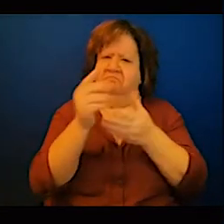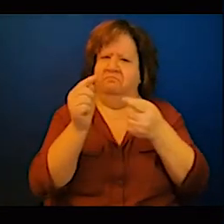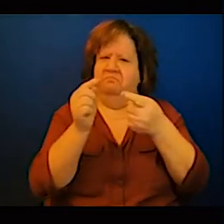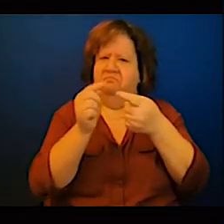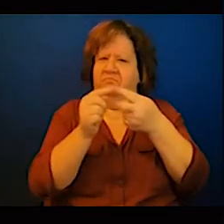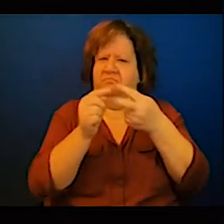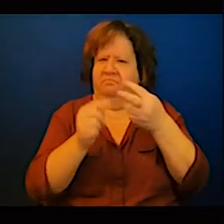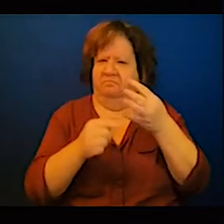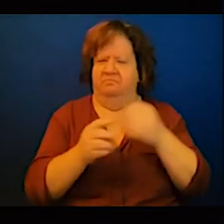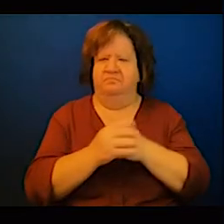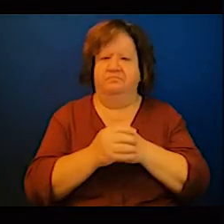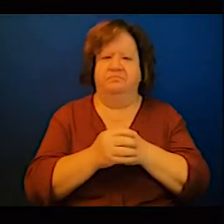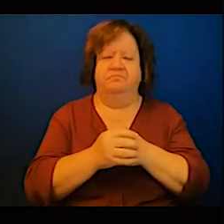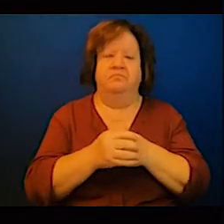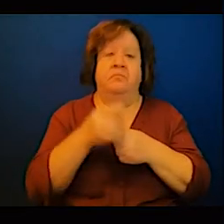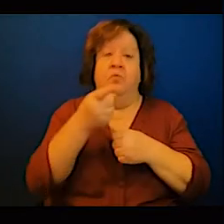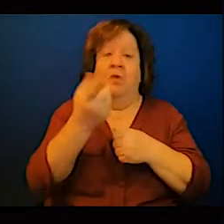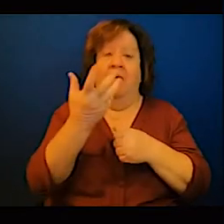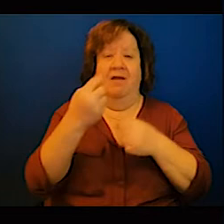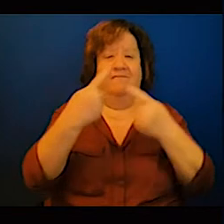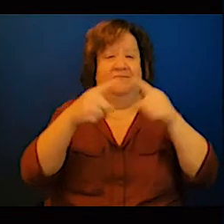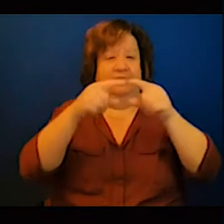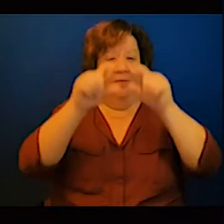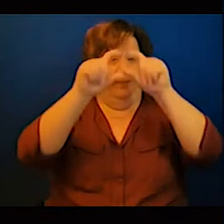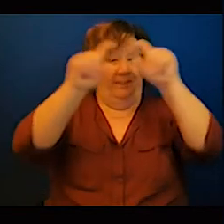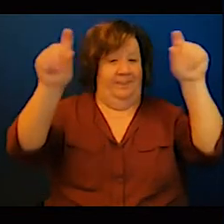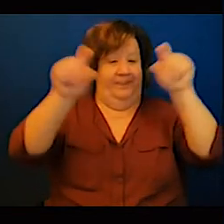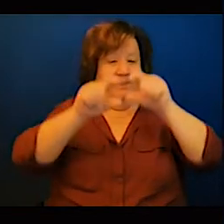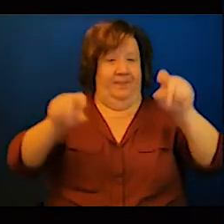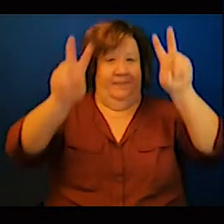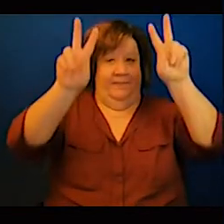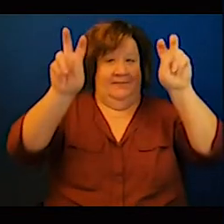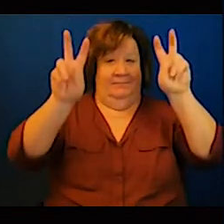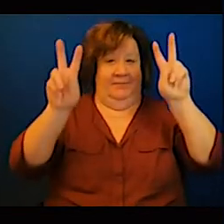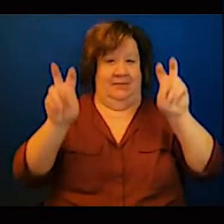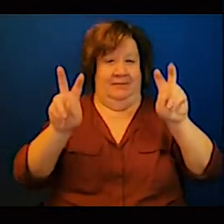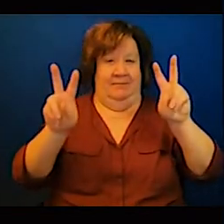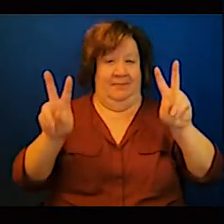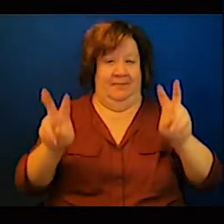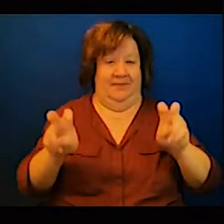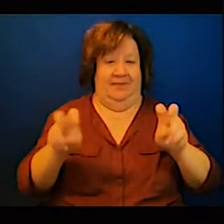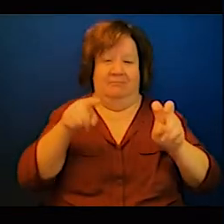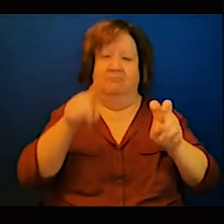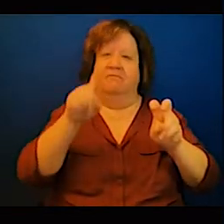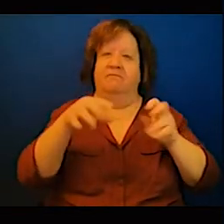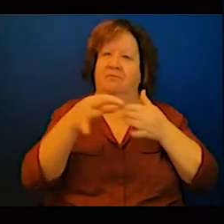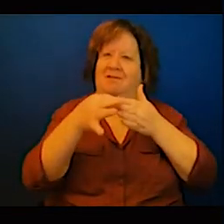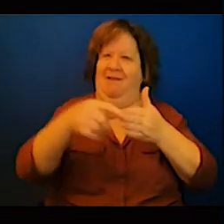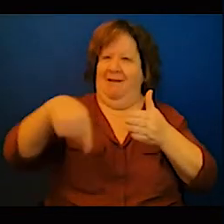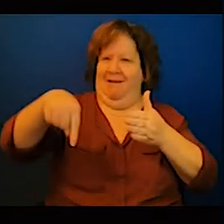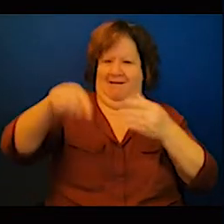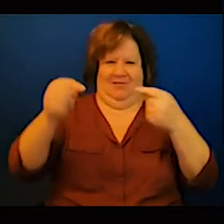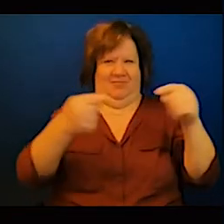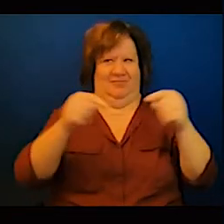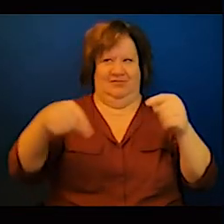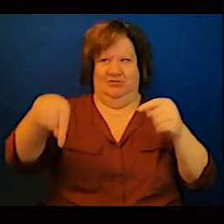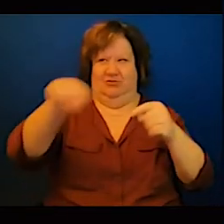unique features of Africa and our needs,